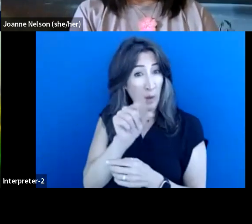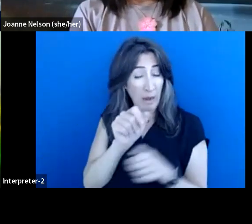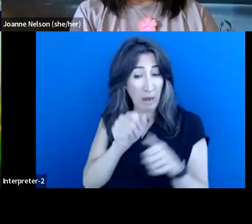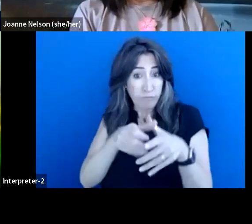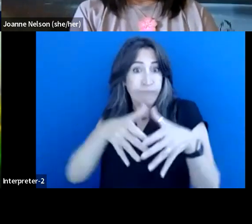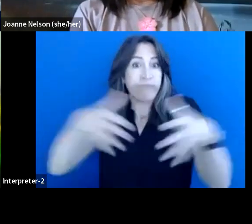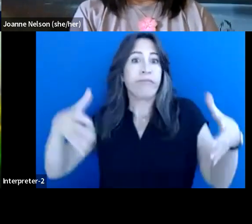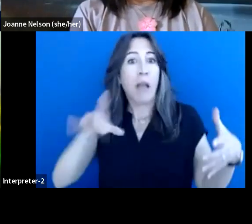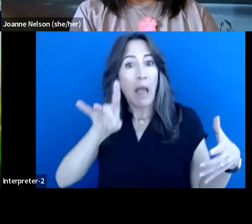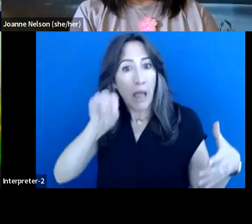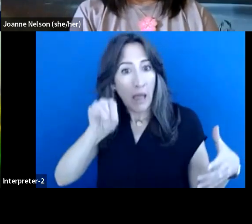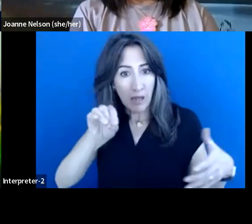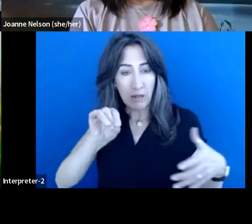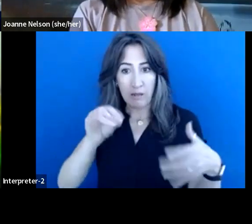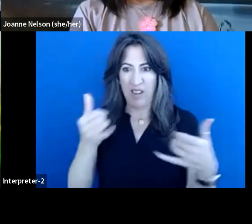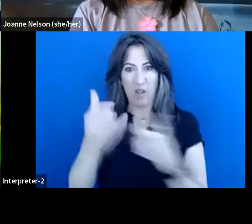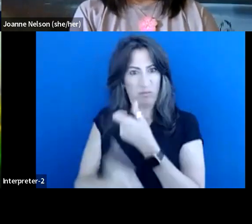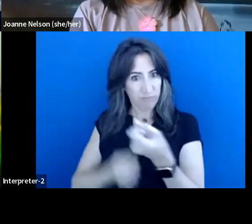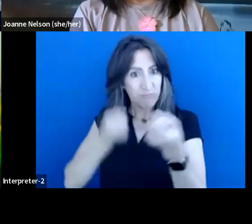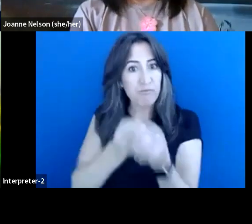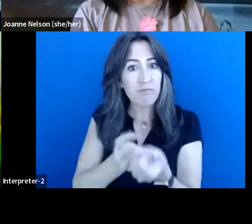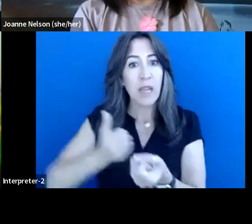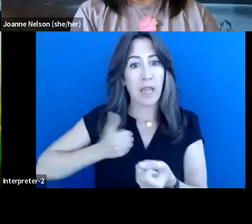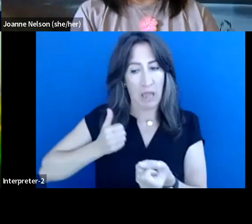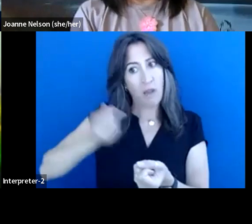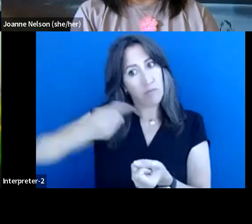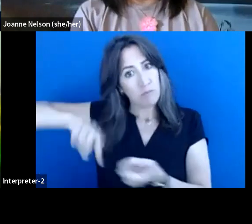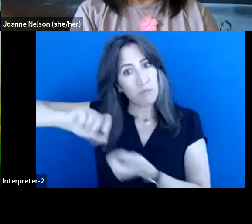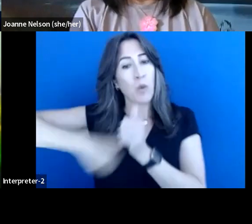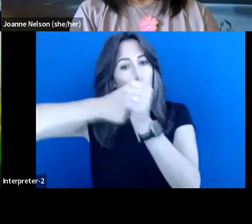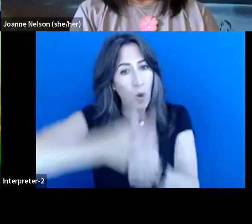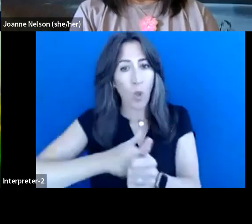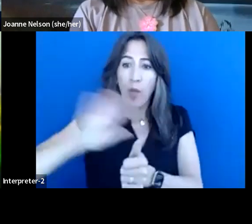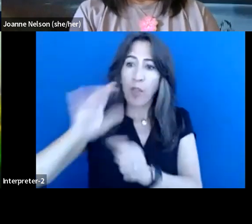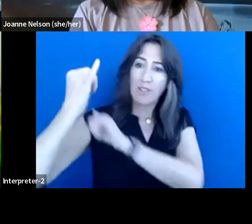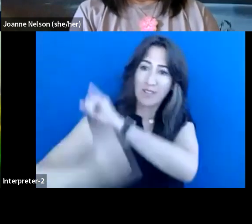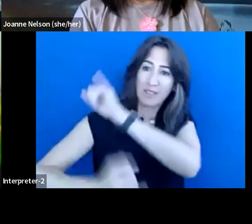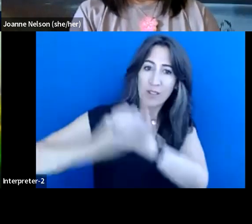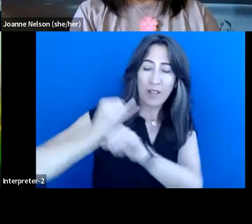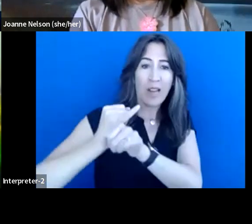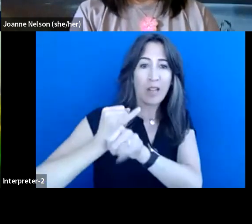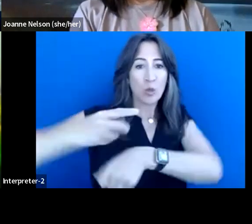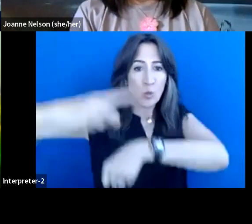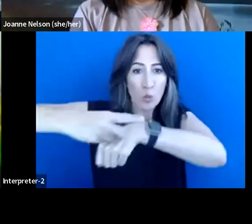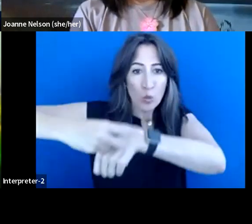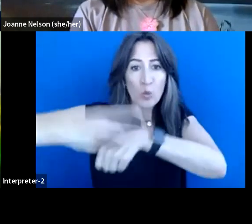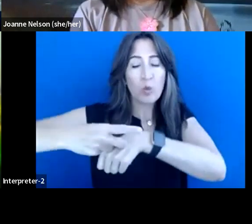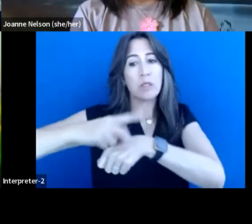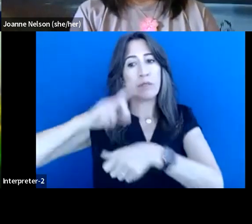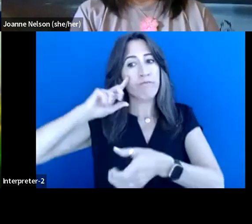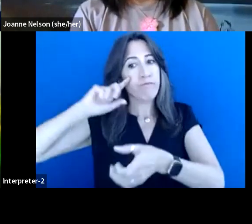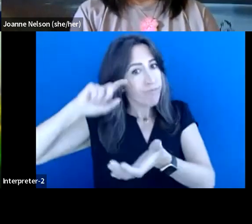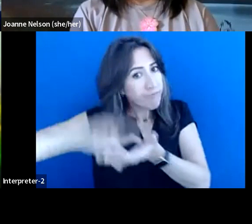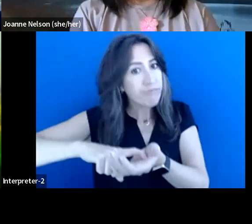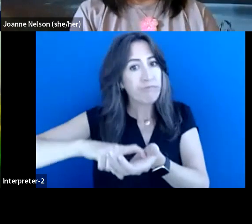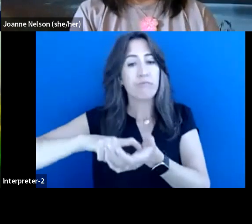its international obligations for biodiversity conservation to address climate change